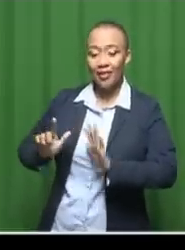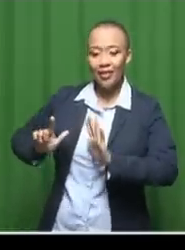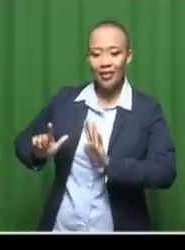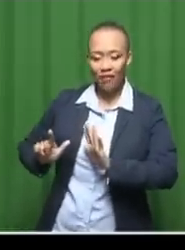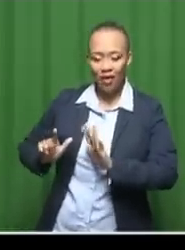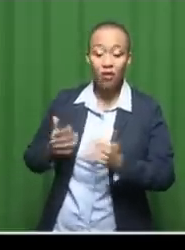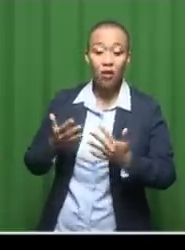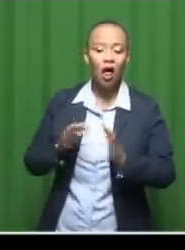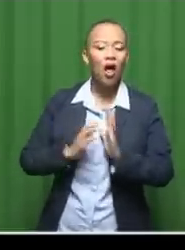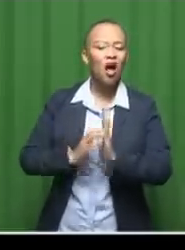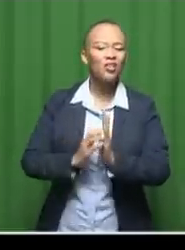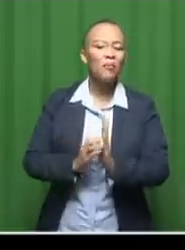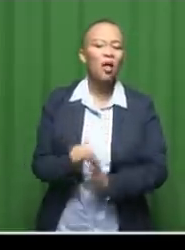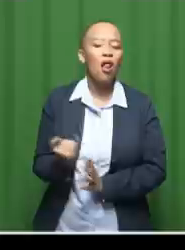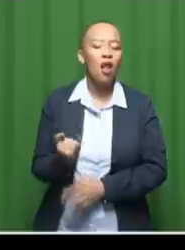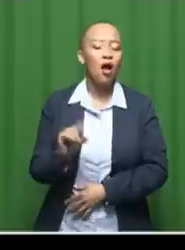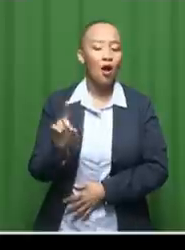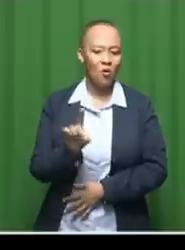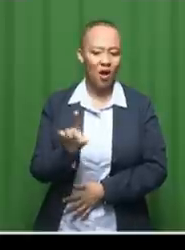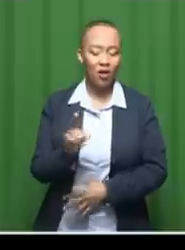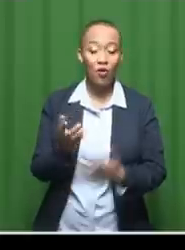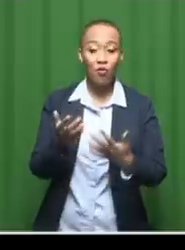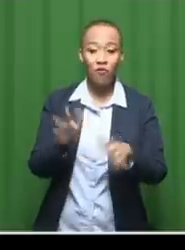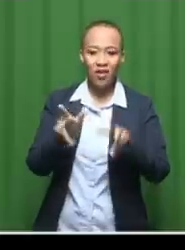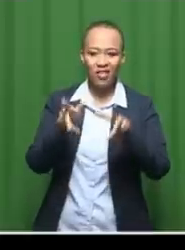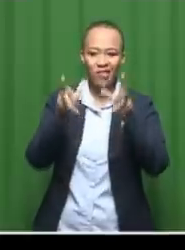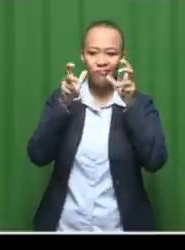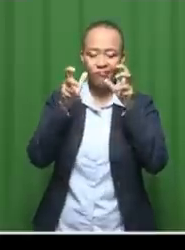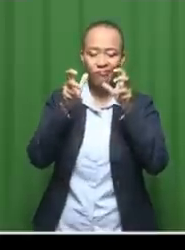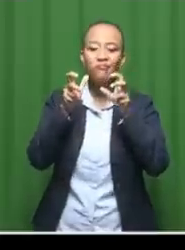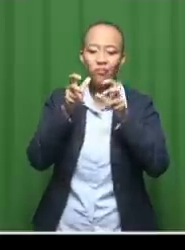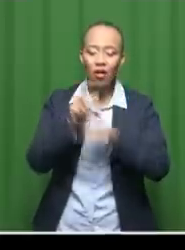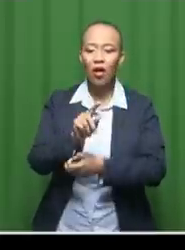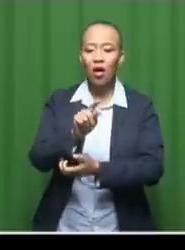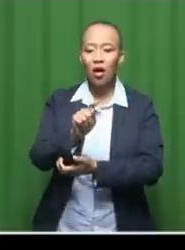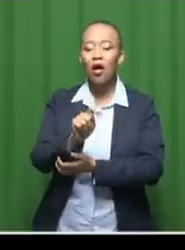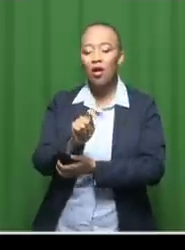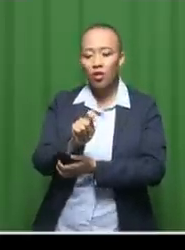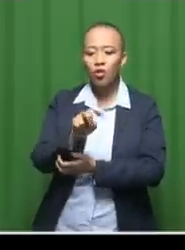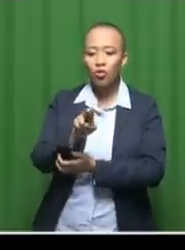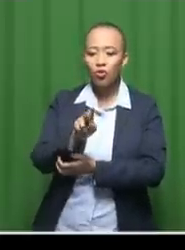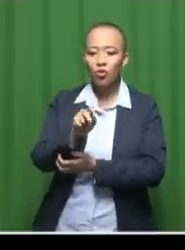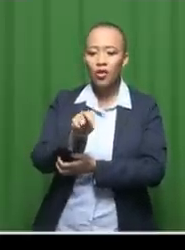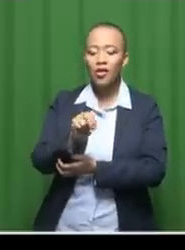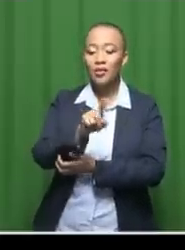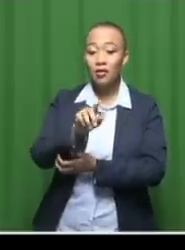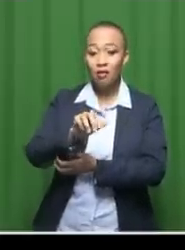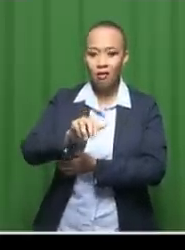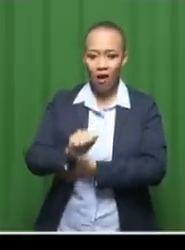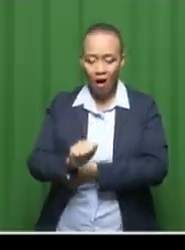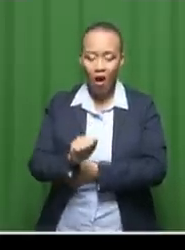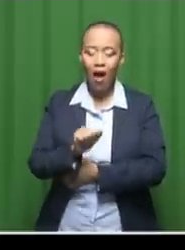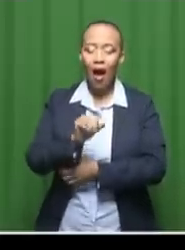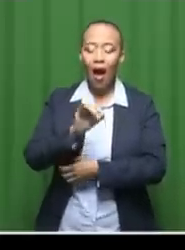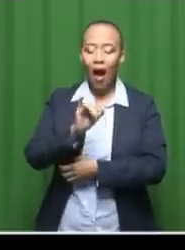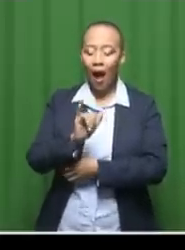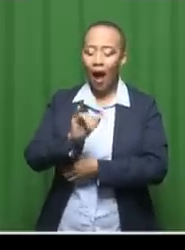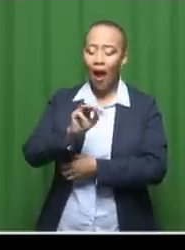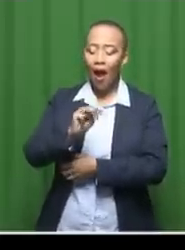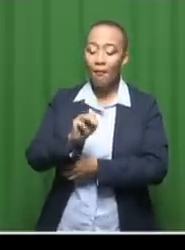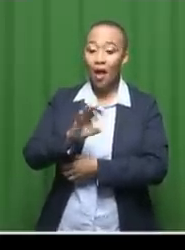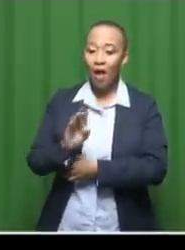example, Tunisia dumping the IMF and they